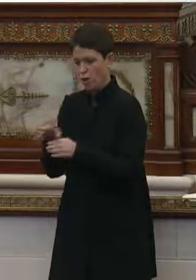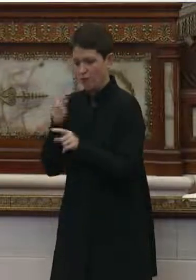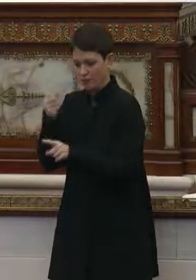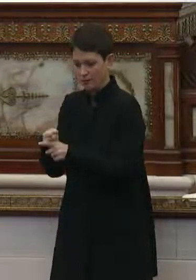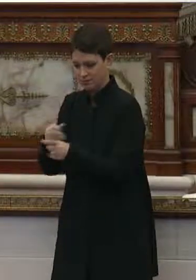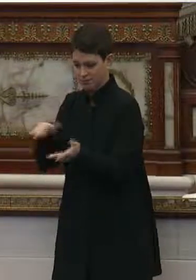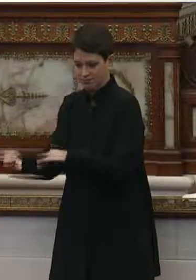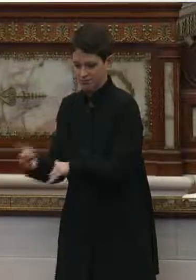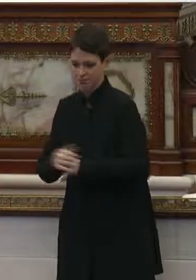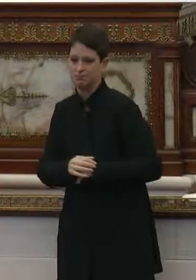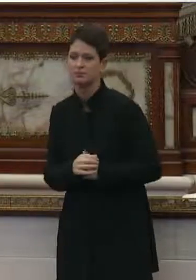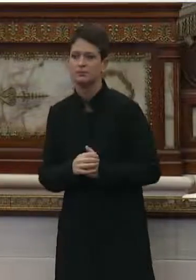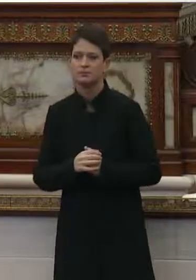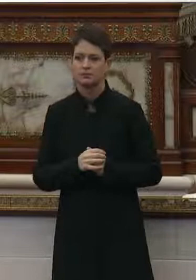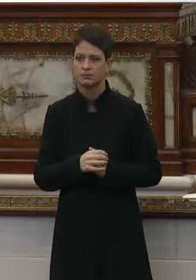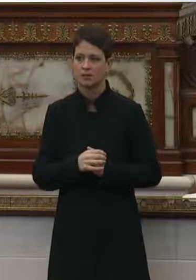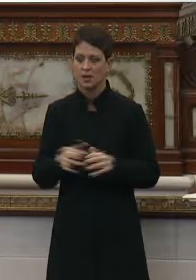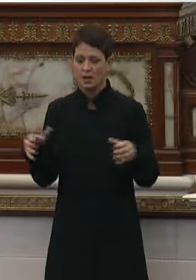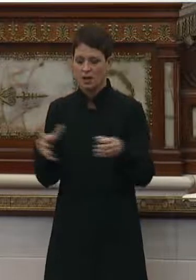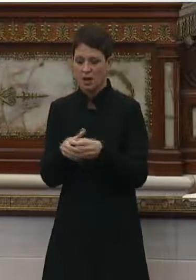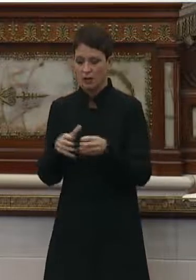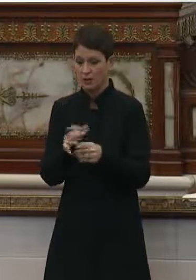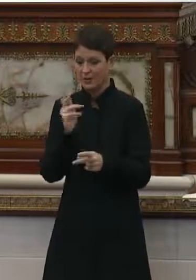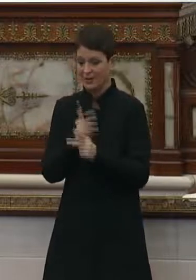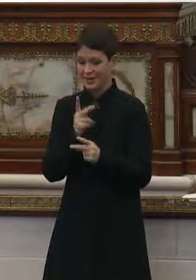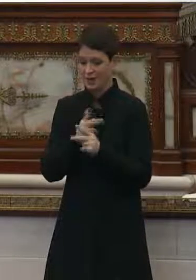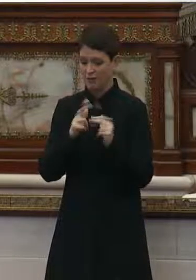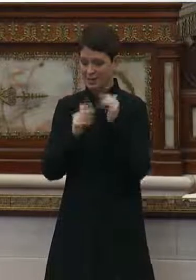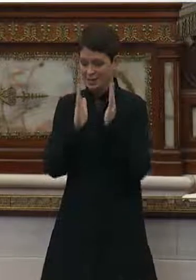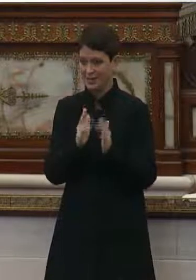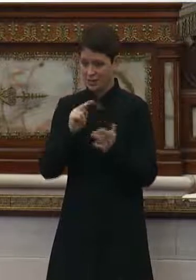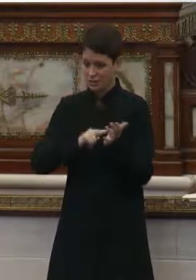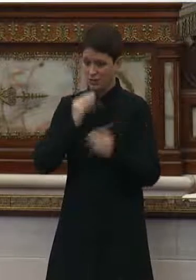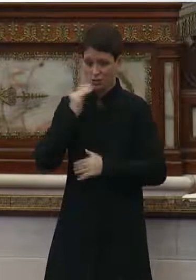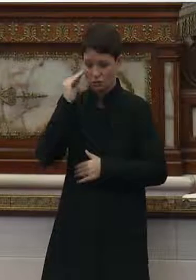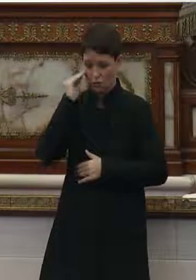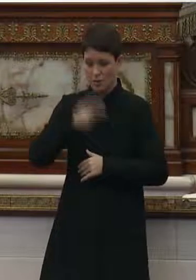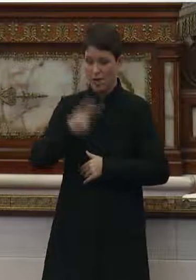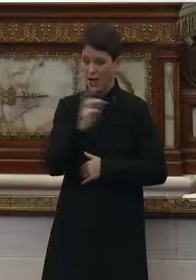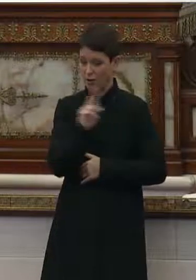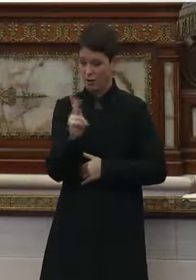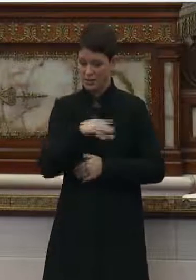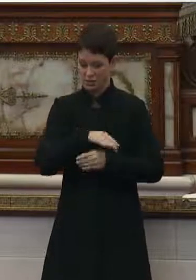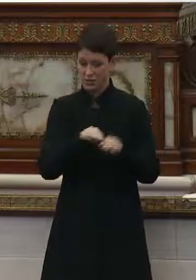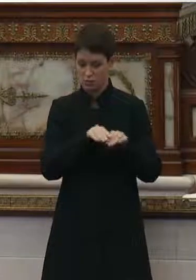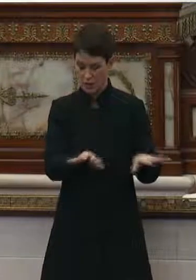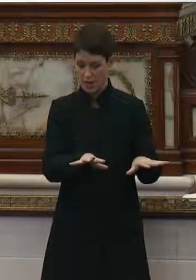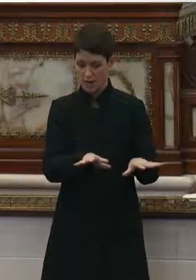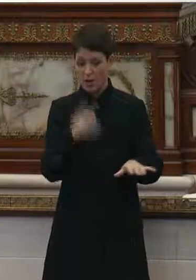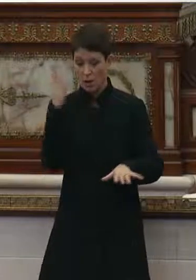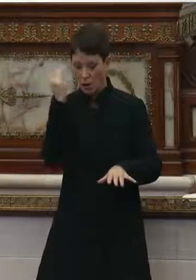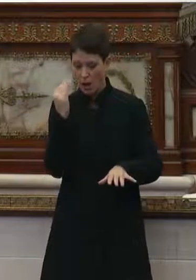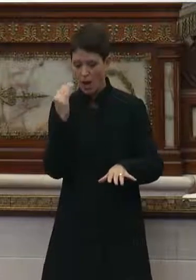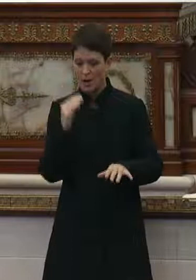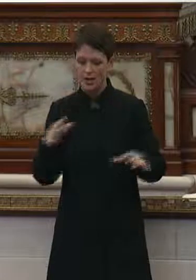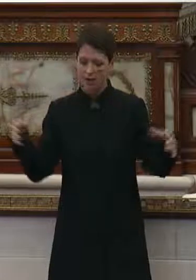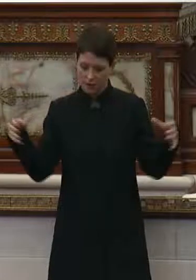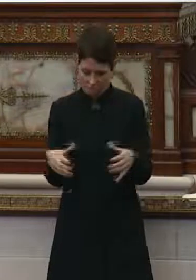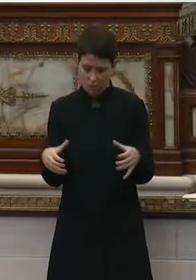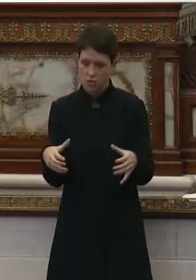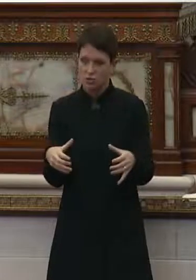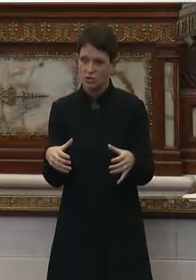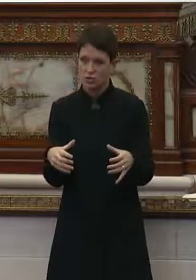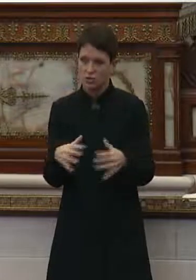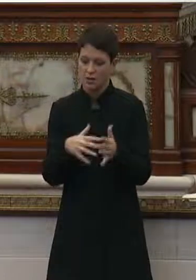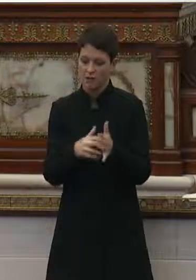-19 pandemic. Congregate care facilities are at very high risk for the spread of COVID-19 because of the concentration of